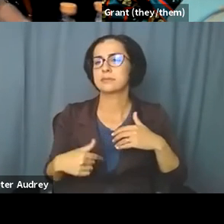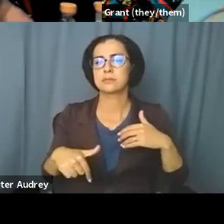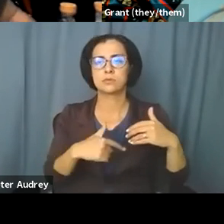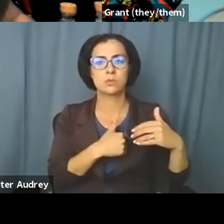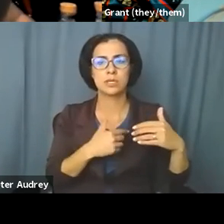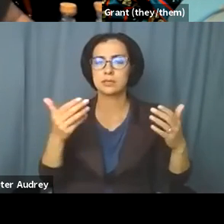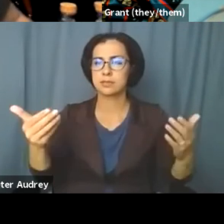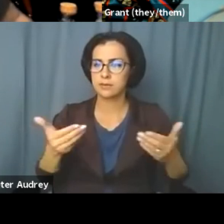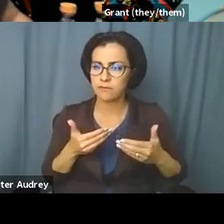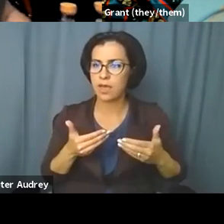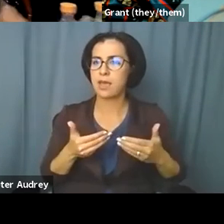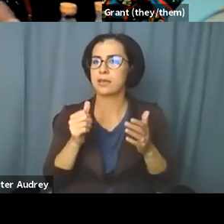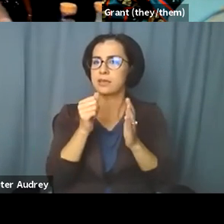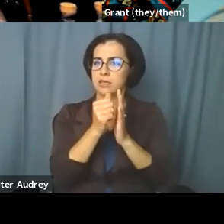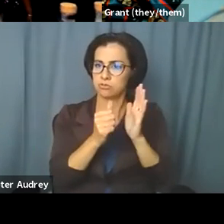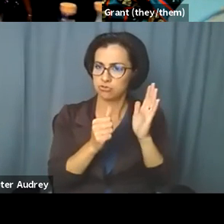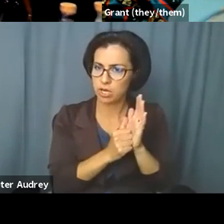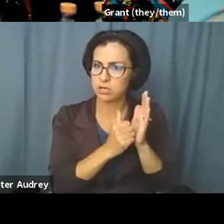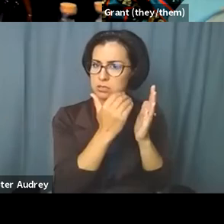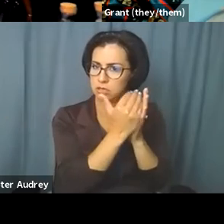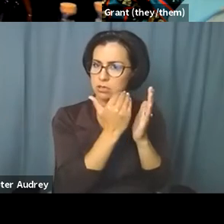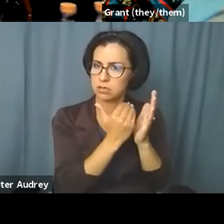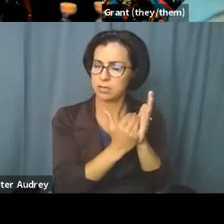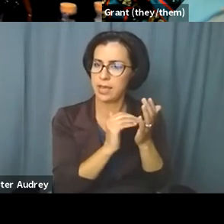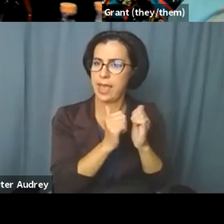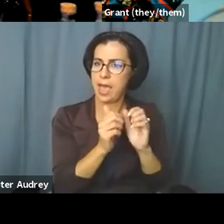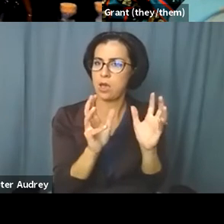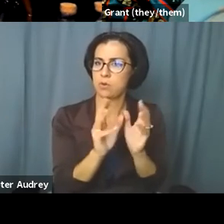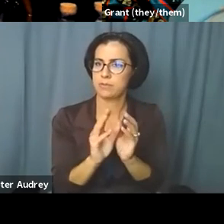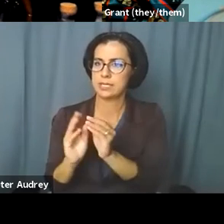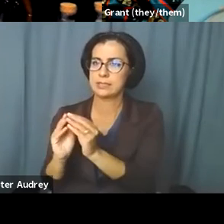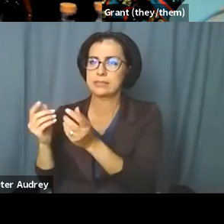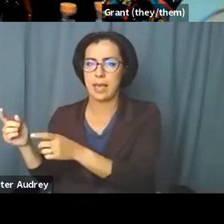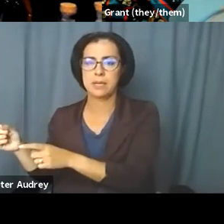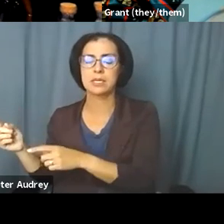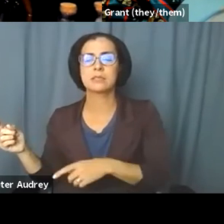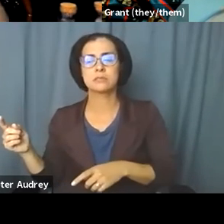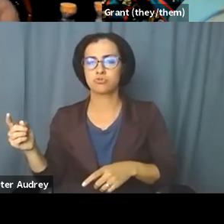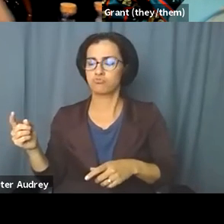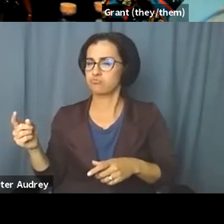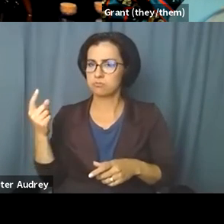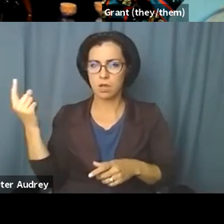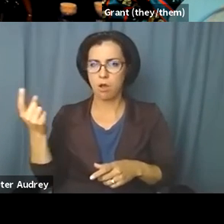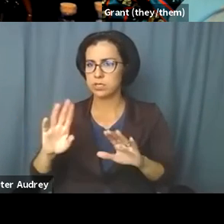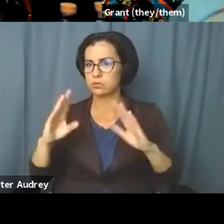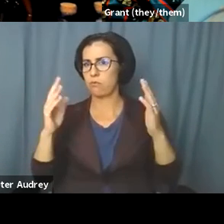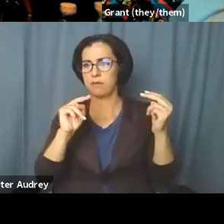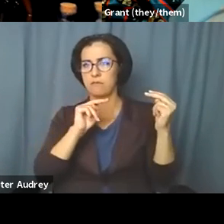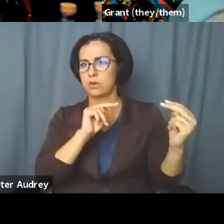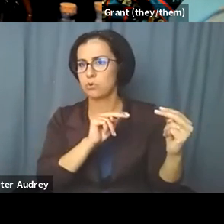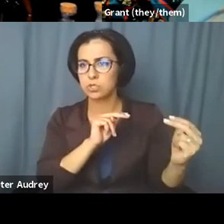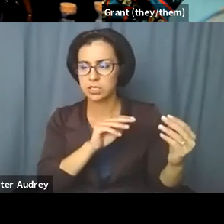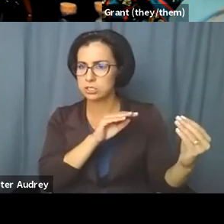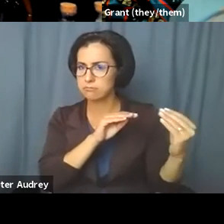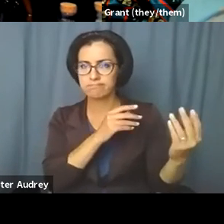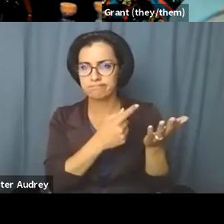the agenda for meetings, the ways that meetings are being held to be, uh, up for negotiation and sites of